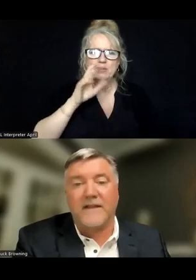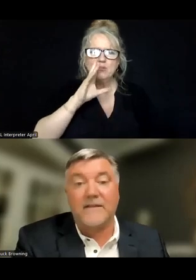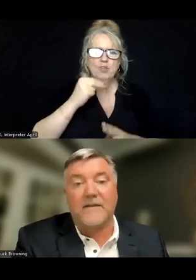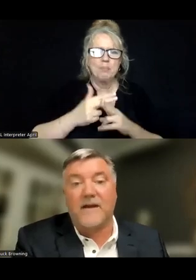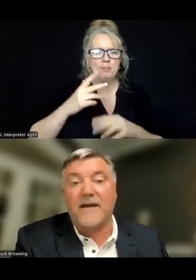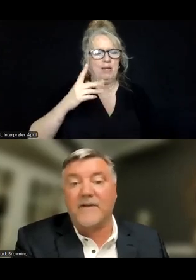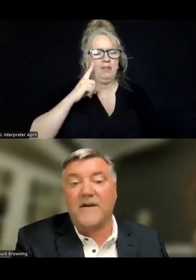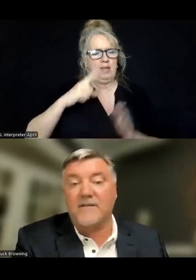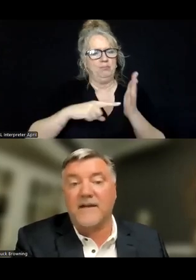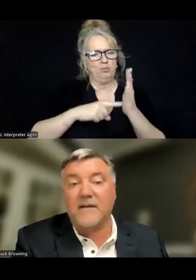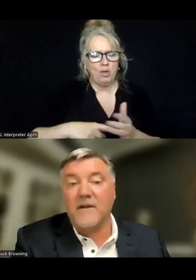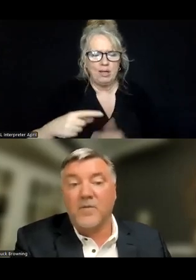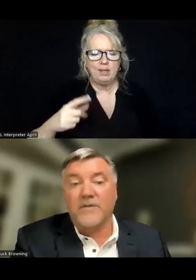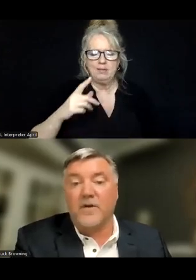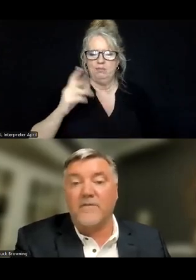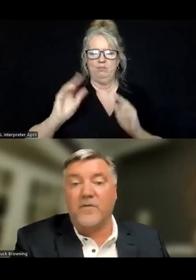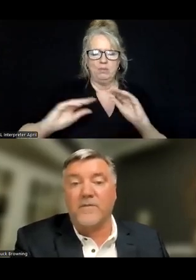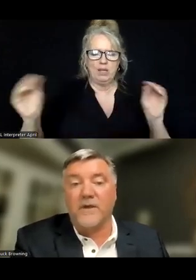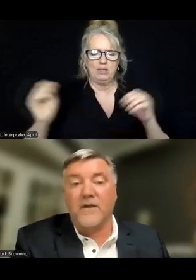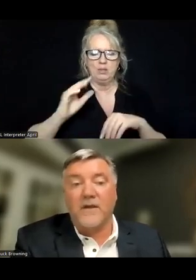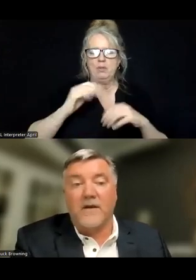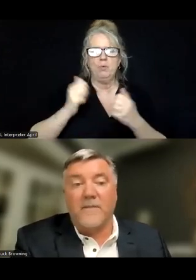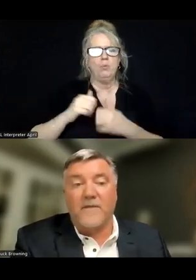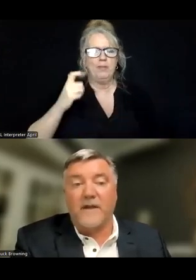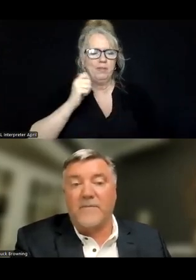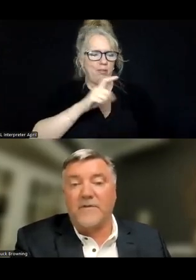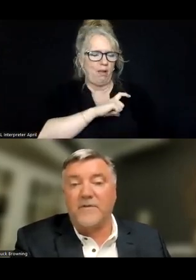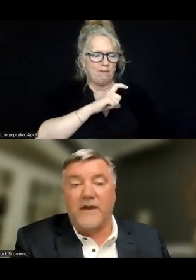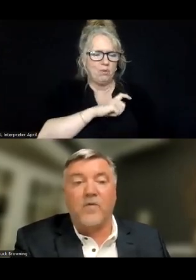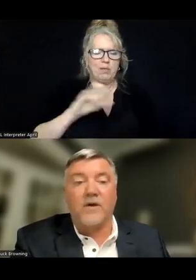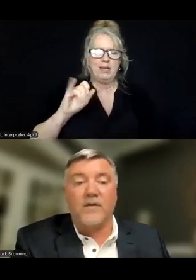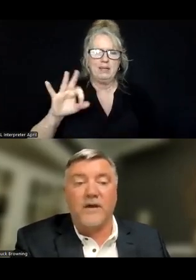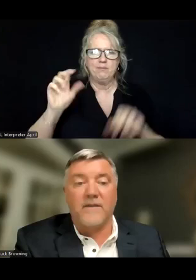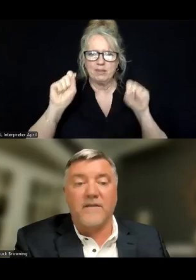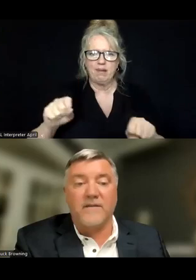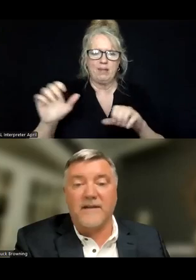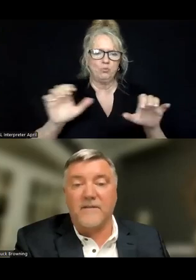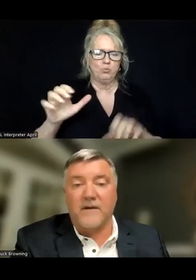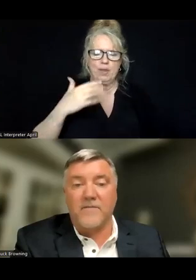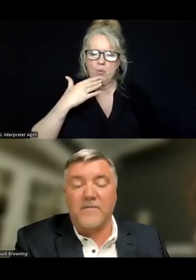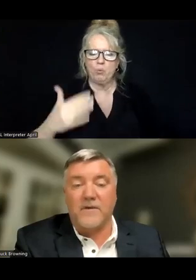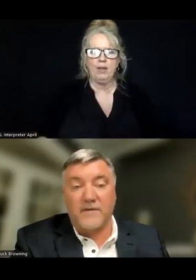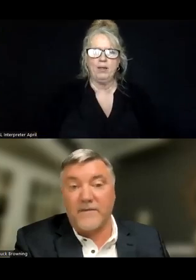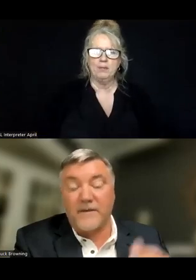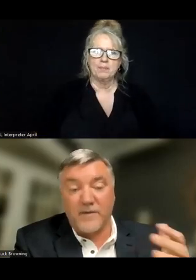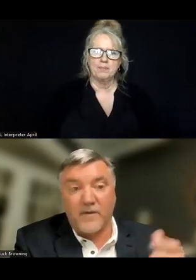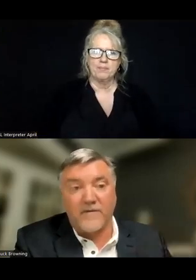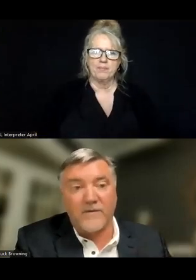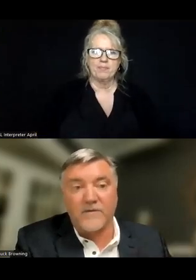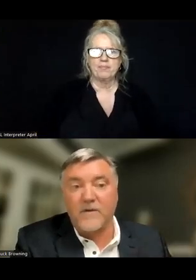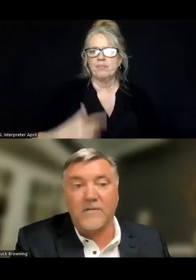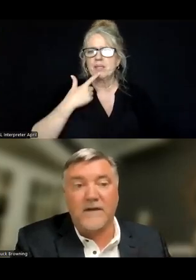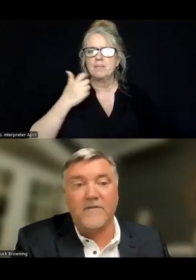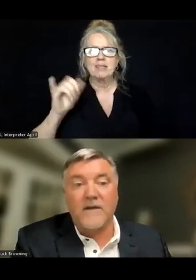completely deflected and not having contact with law enforcement, if you're able to do that well. And then, I guess, same thing